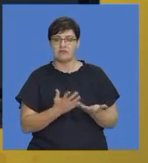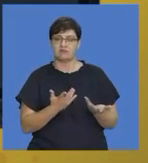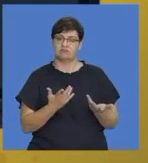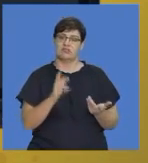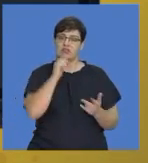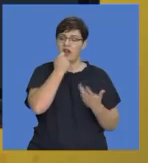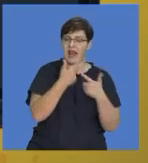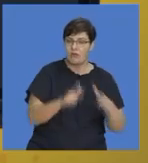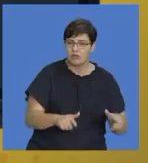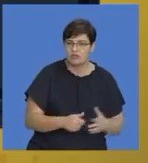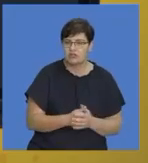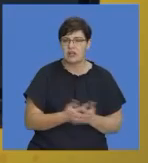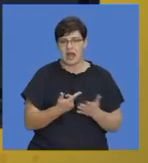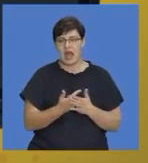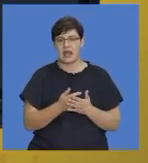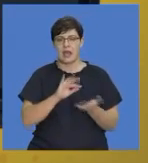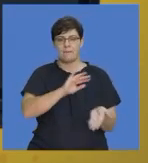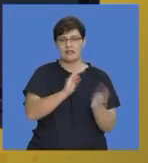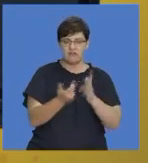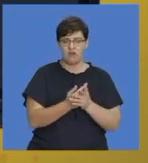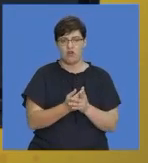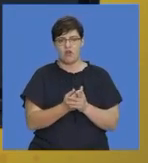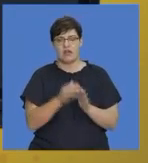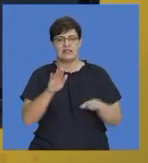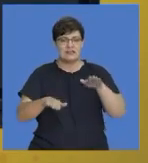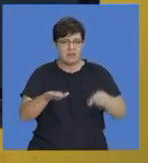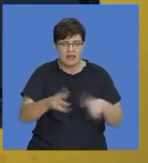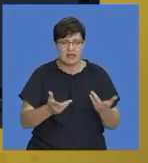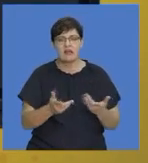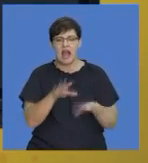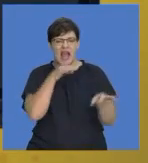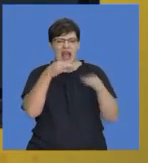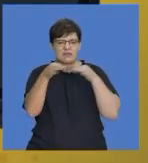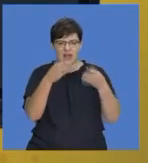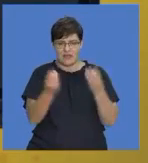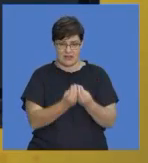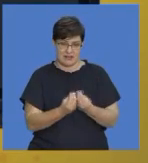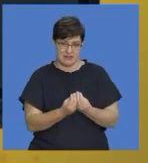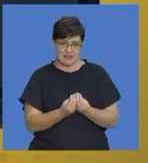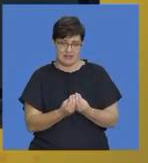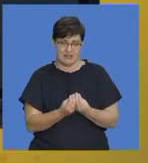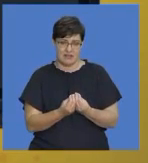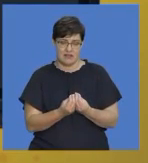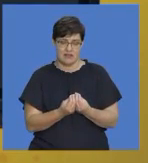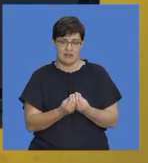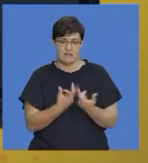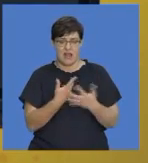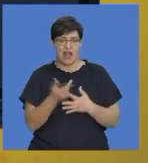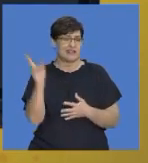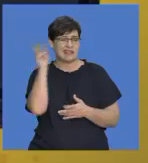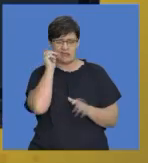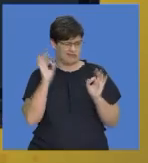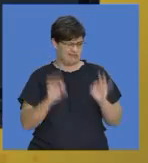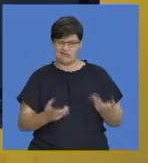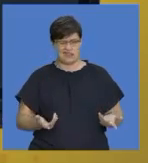metaphors and similes to describe things. As much as it may sound silly, we could say that the window laughed at